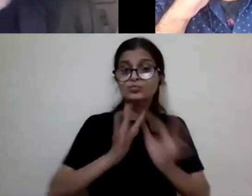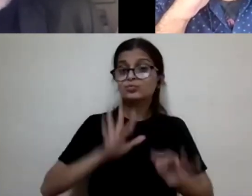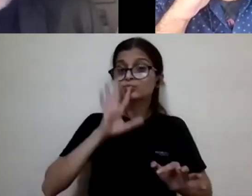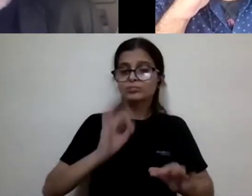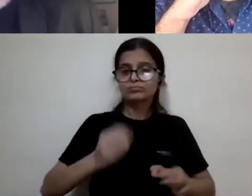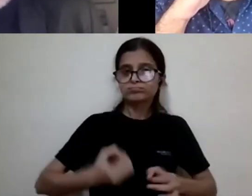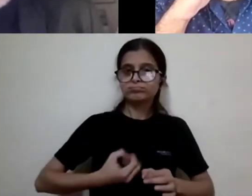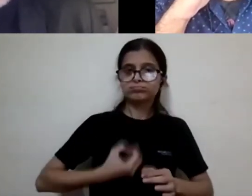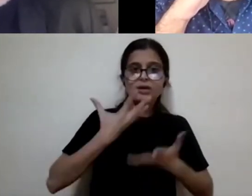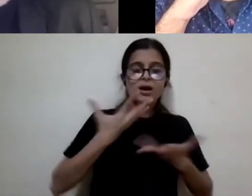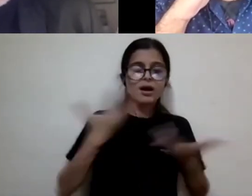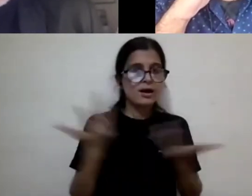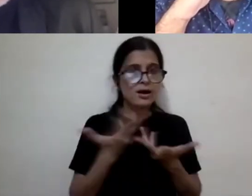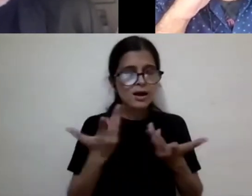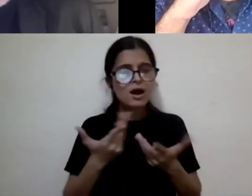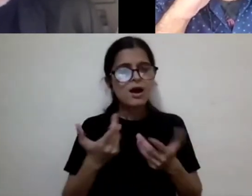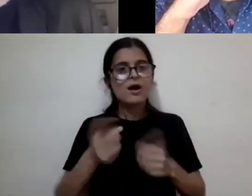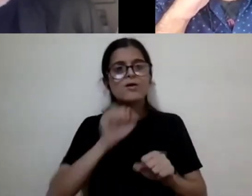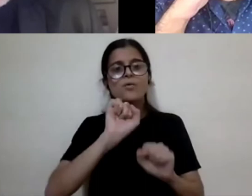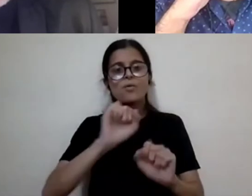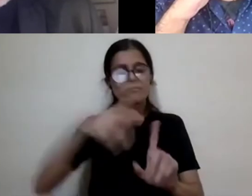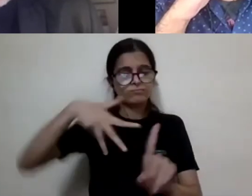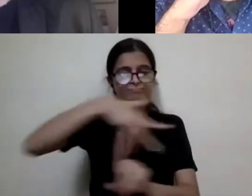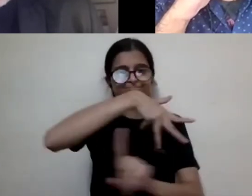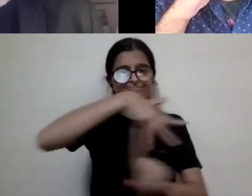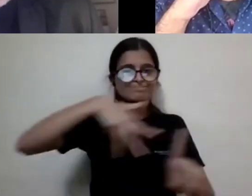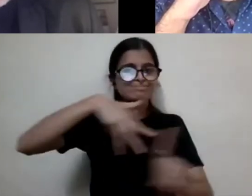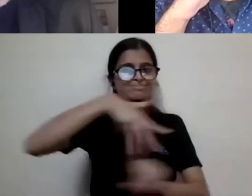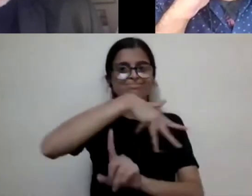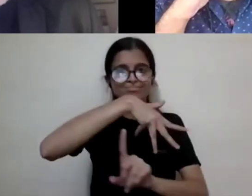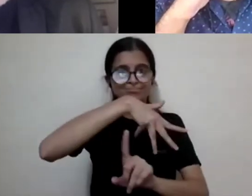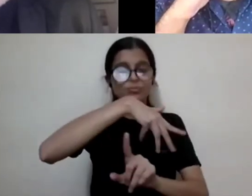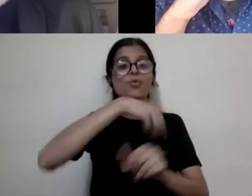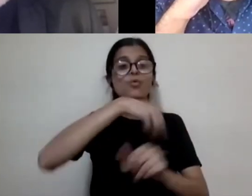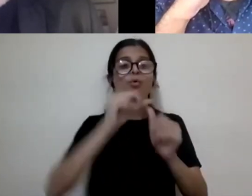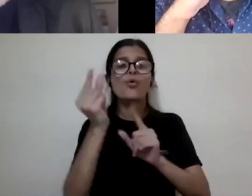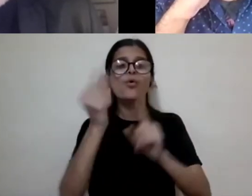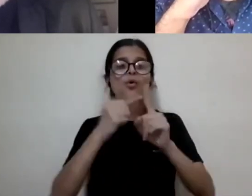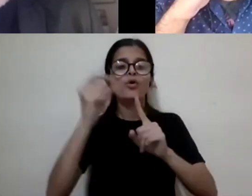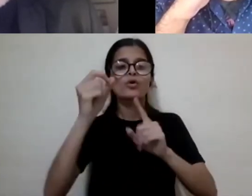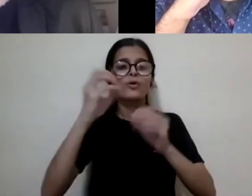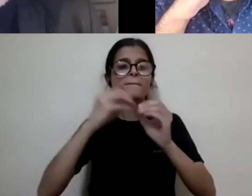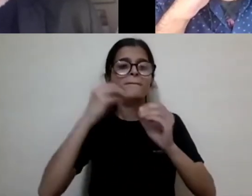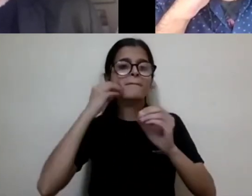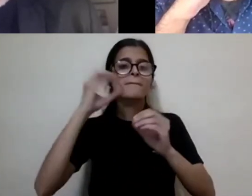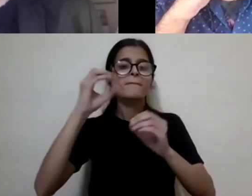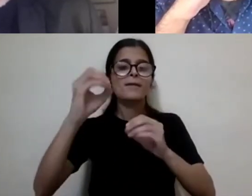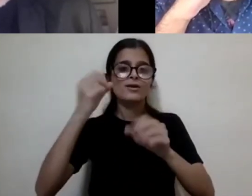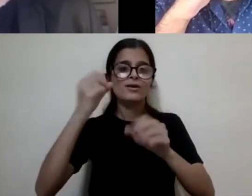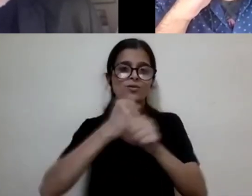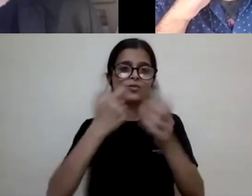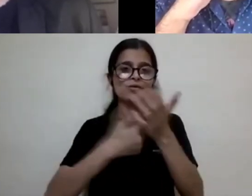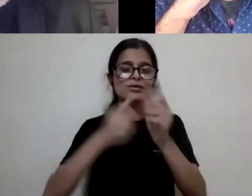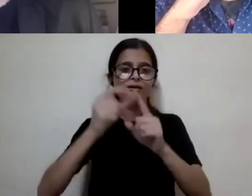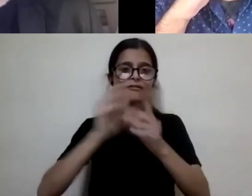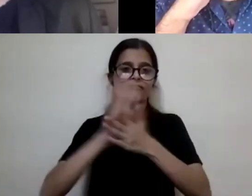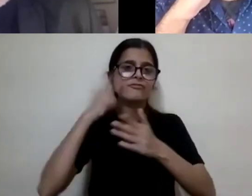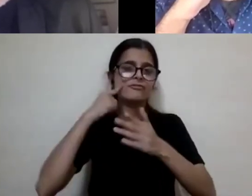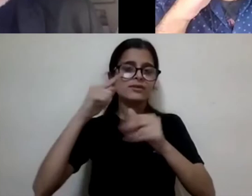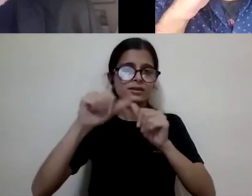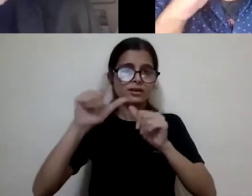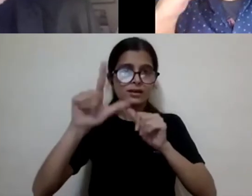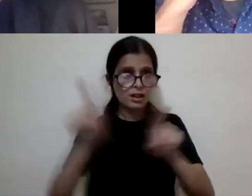autobiographical bit. That is something that we would have never known